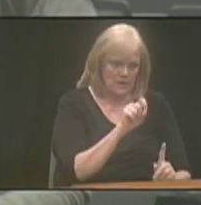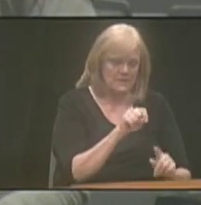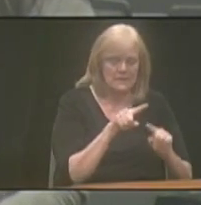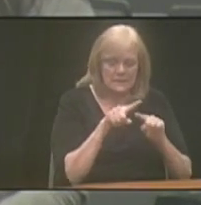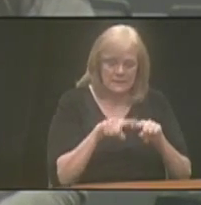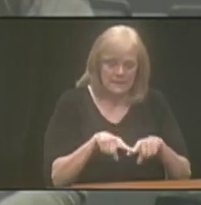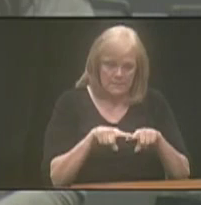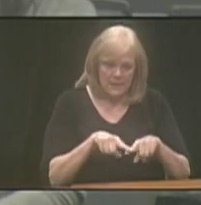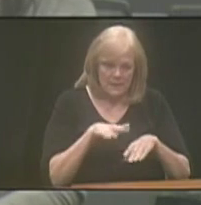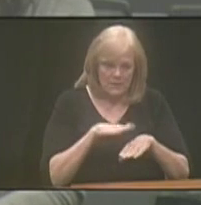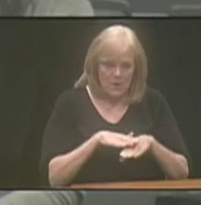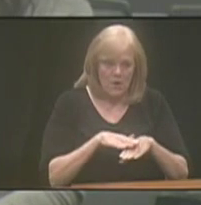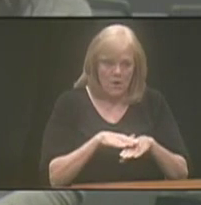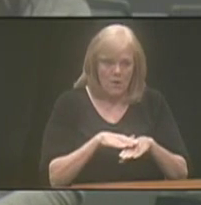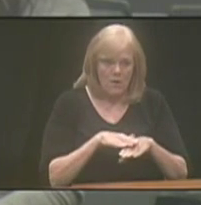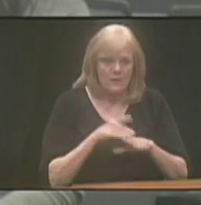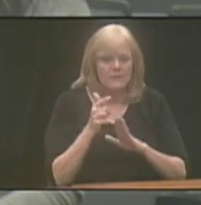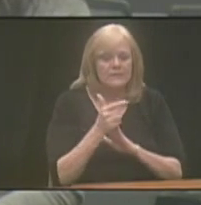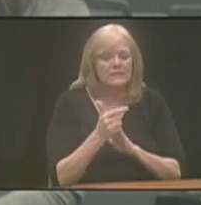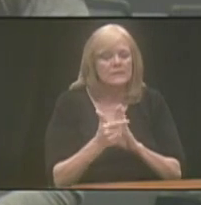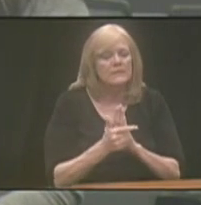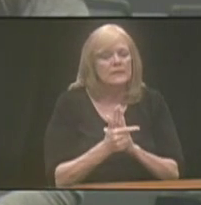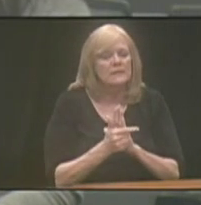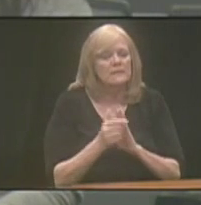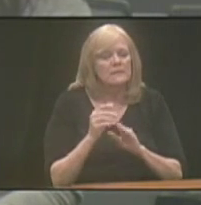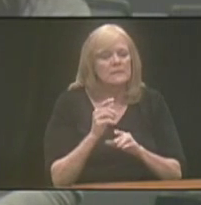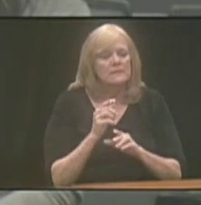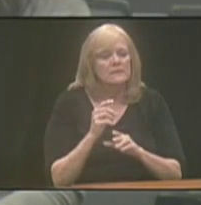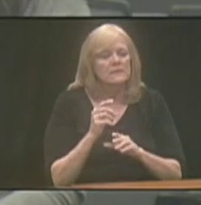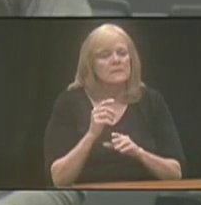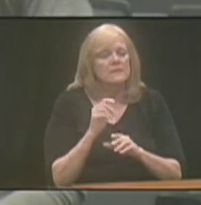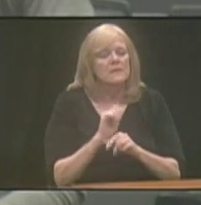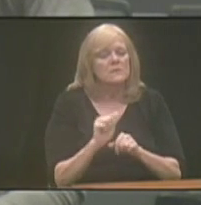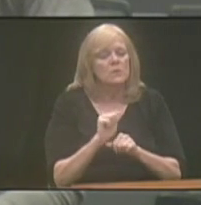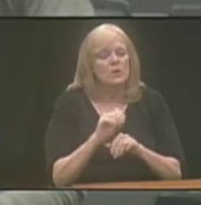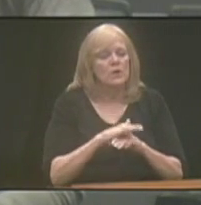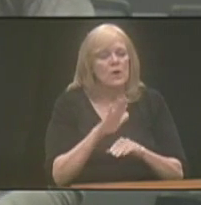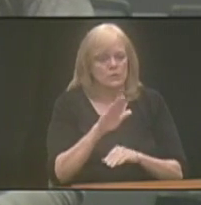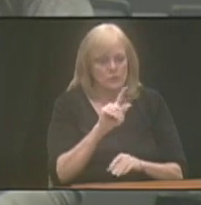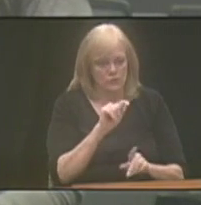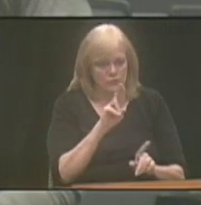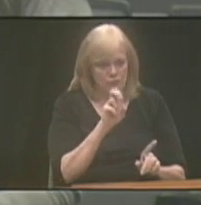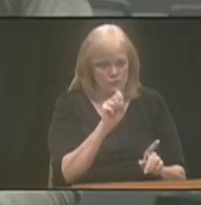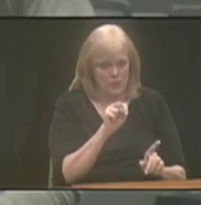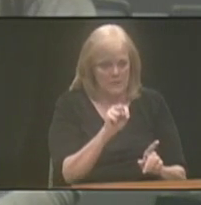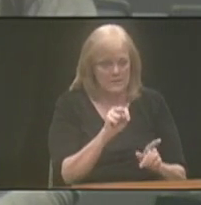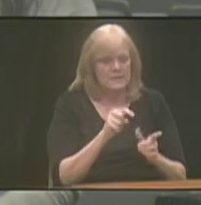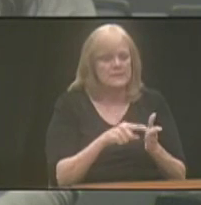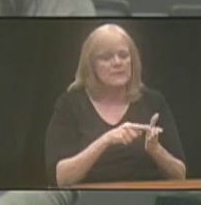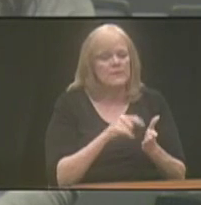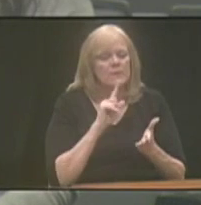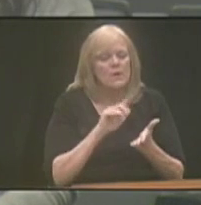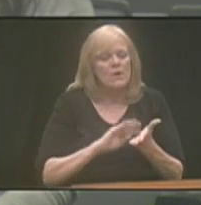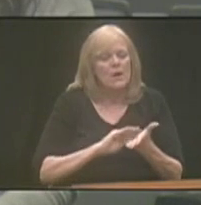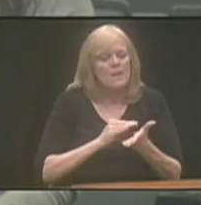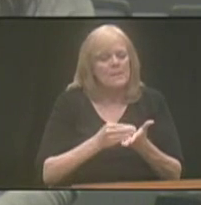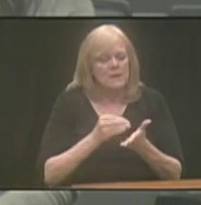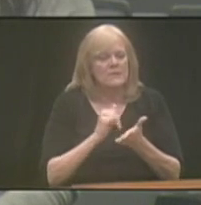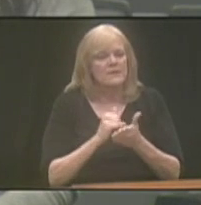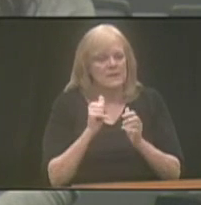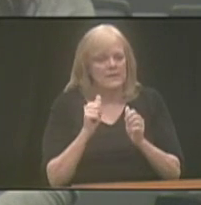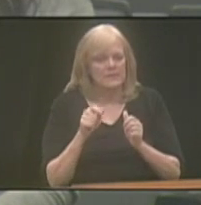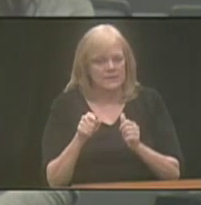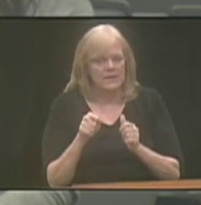Depending on the legal counsel that's working on your trust, at times there are amounts that they,